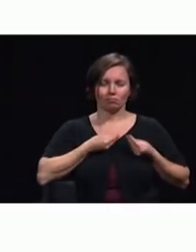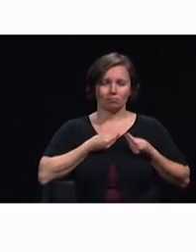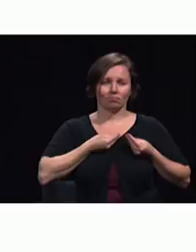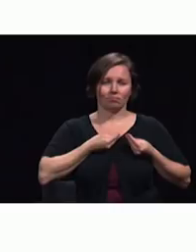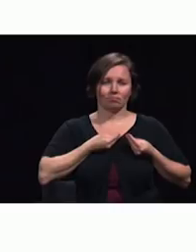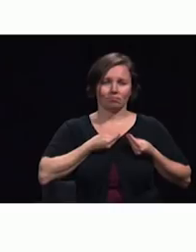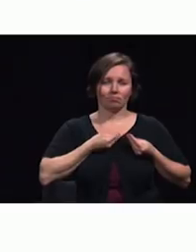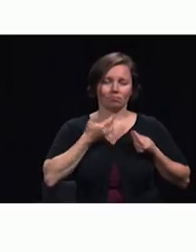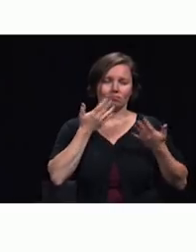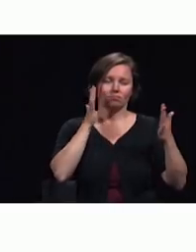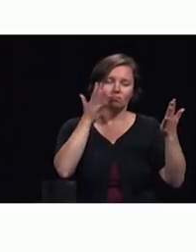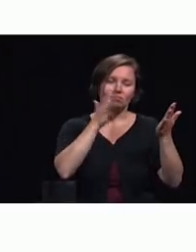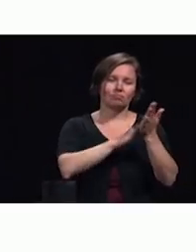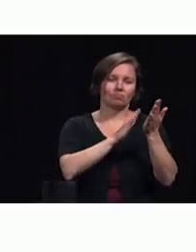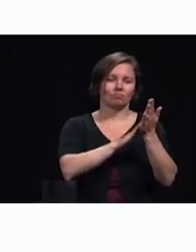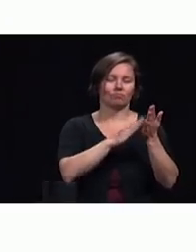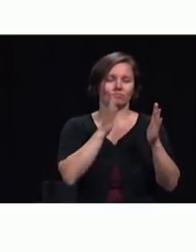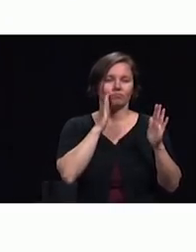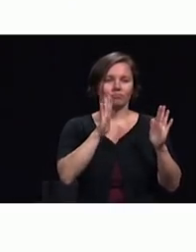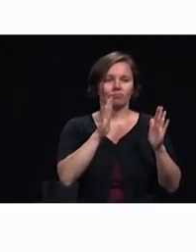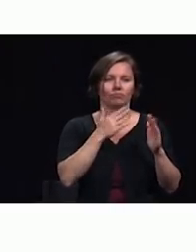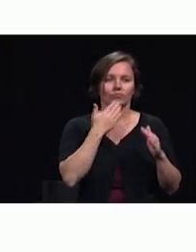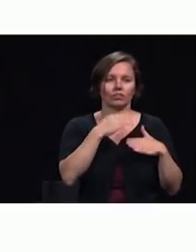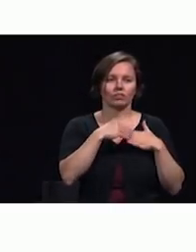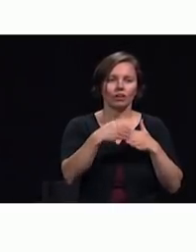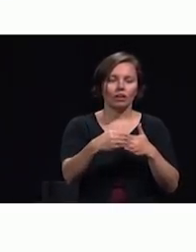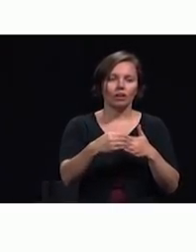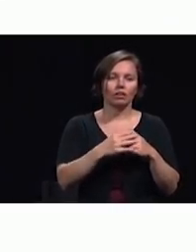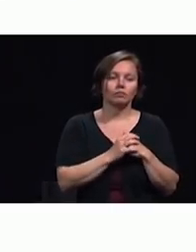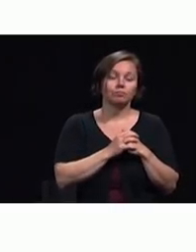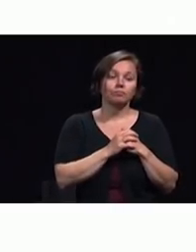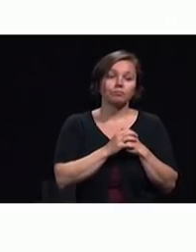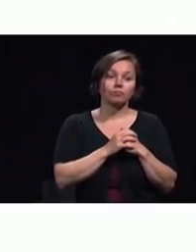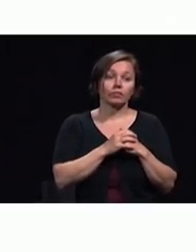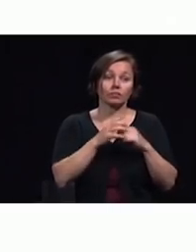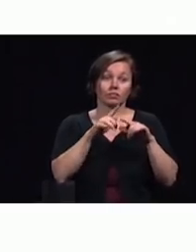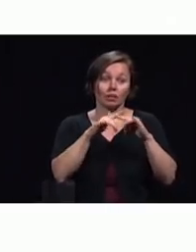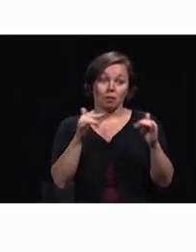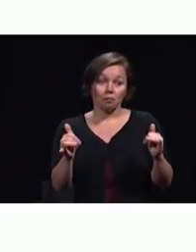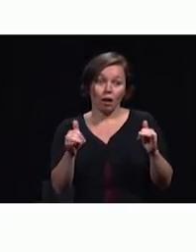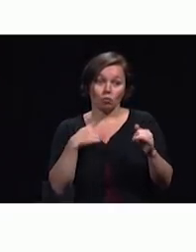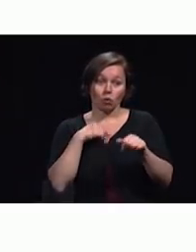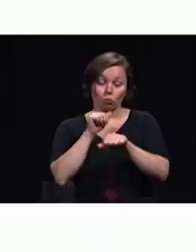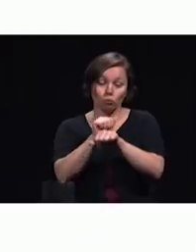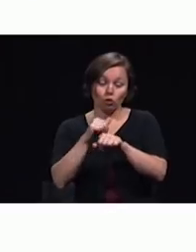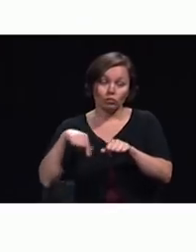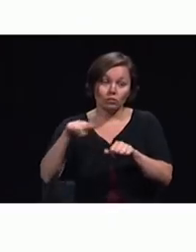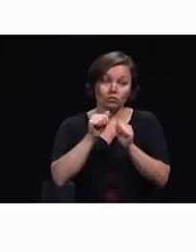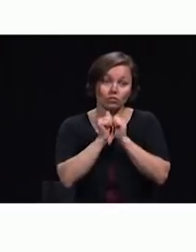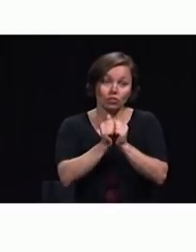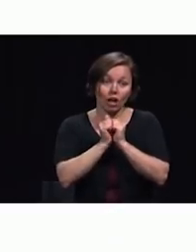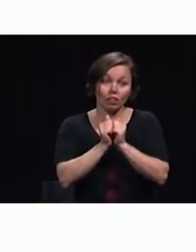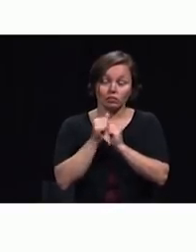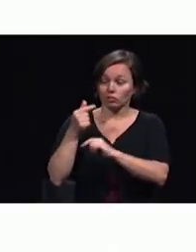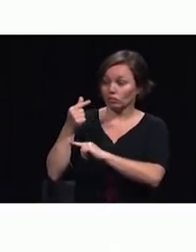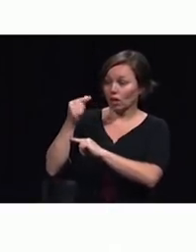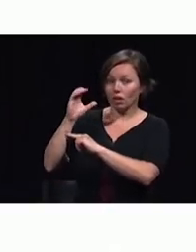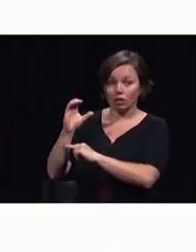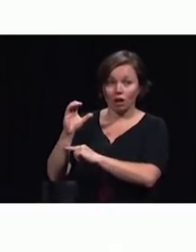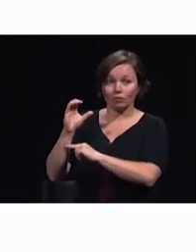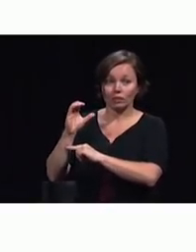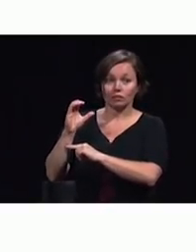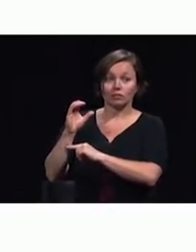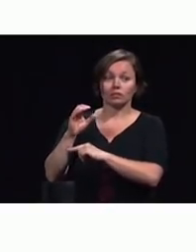guidance and for his provision and then as we continue labor together with the GC unions and the divisions and